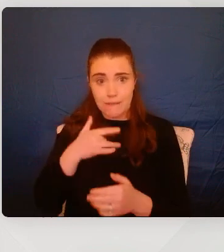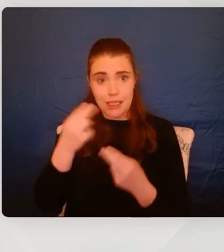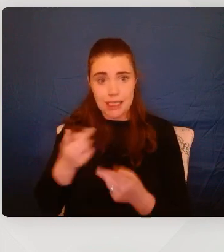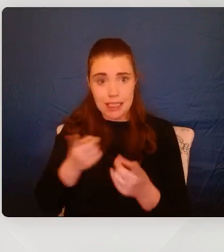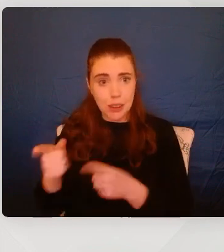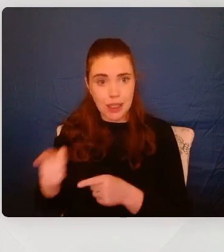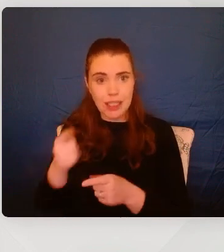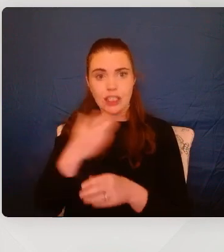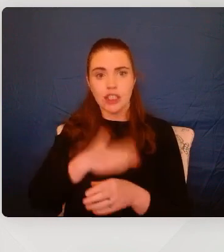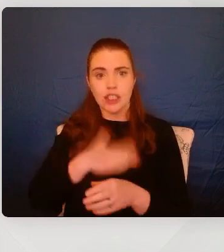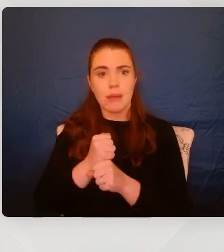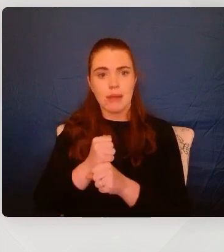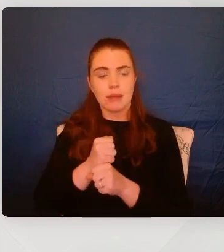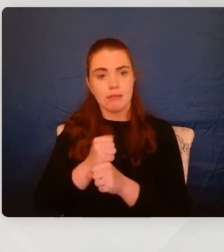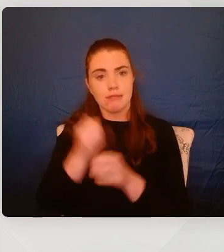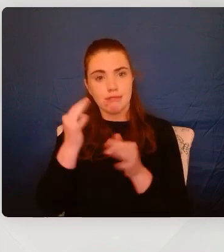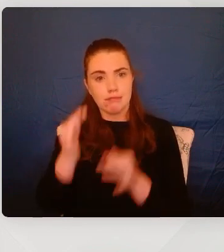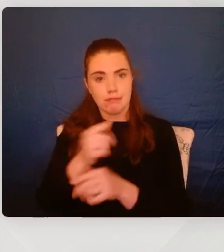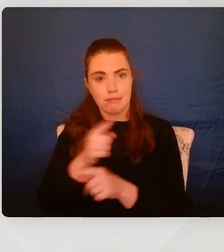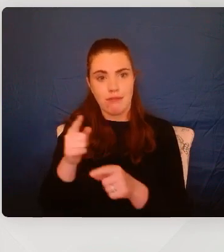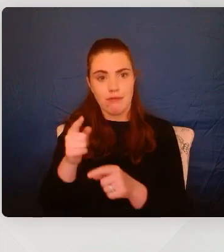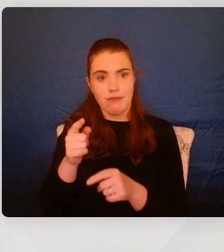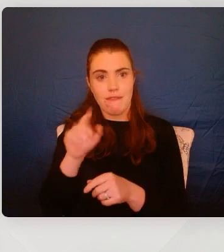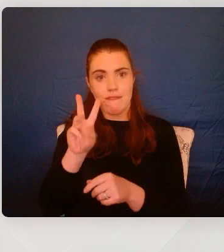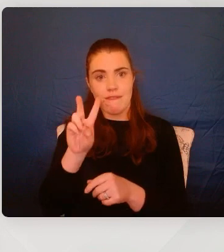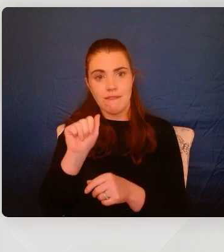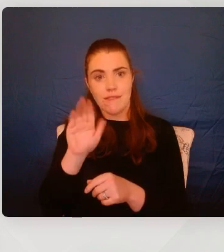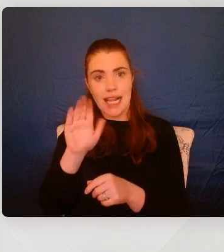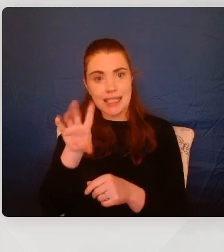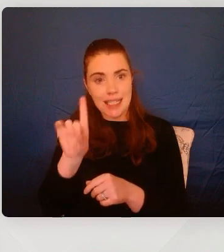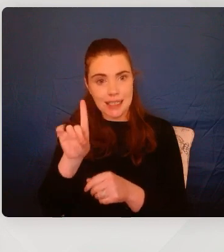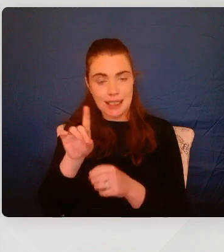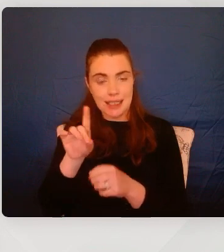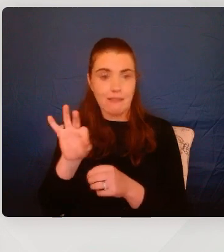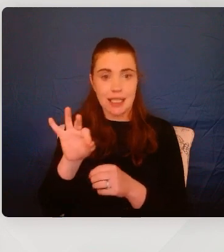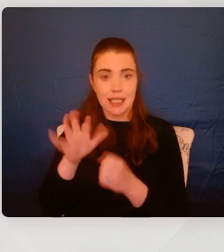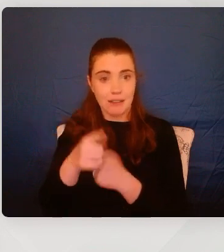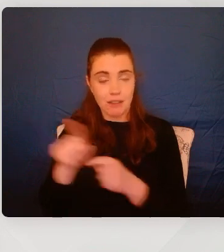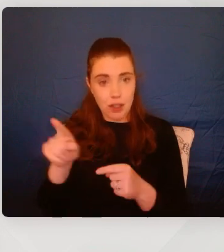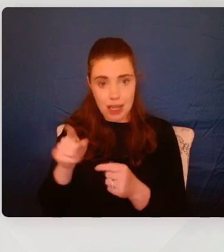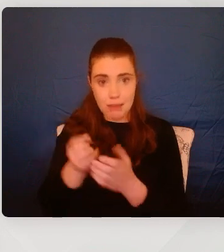validation. It's all about understanding and seeing that that's just the body's response to feeling overwhelmed.